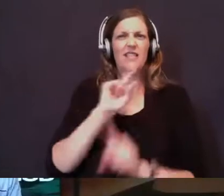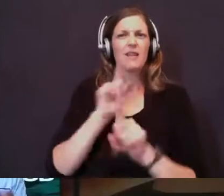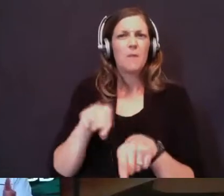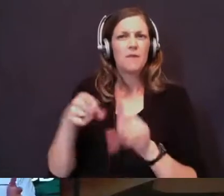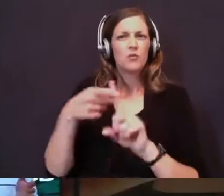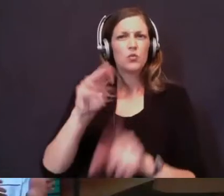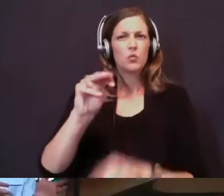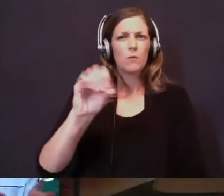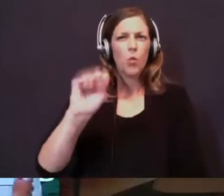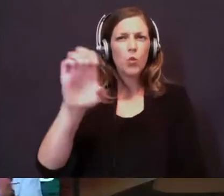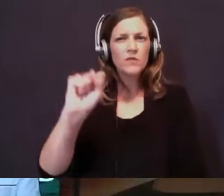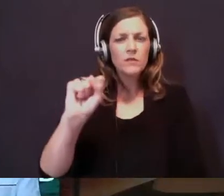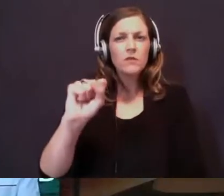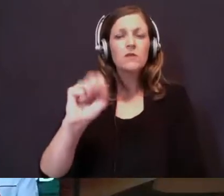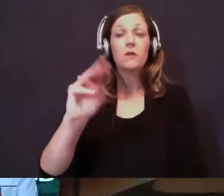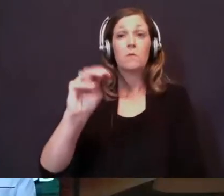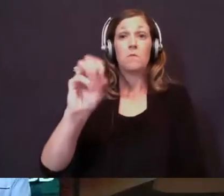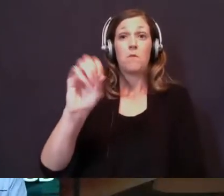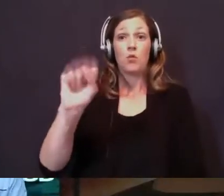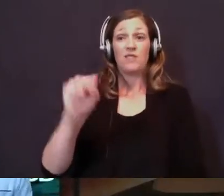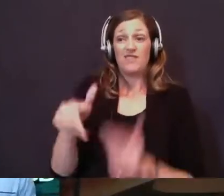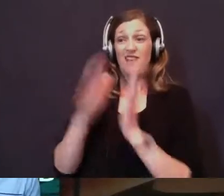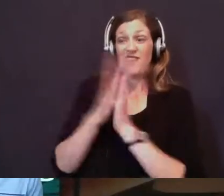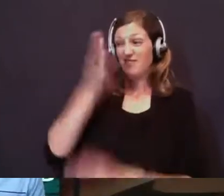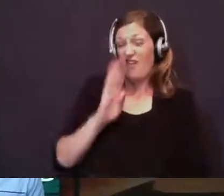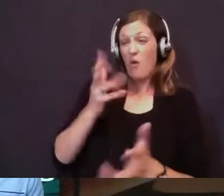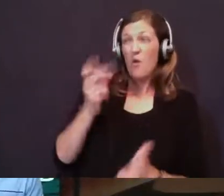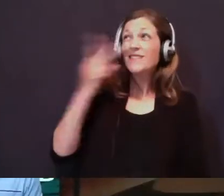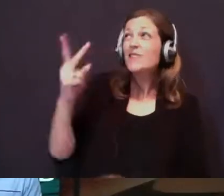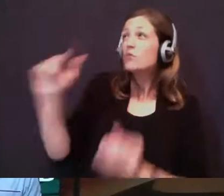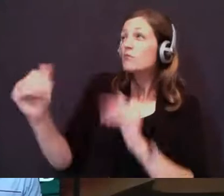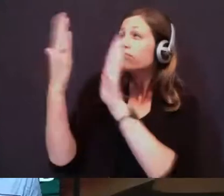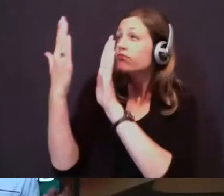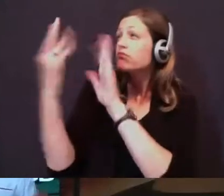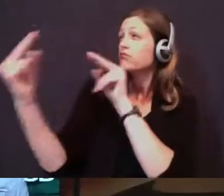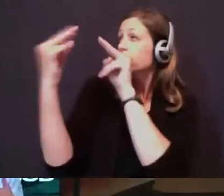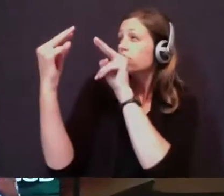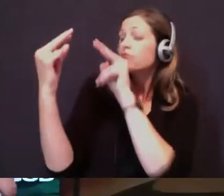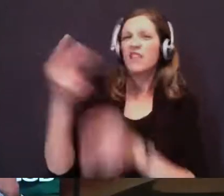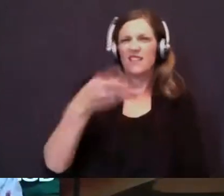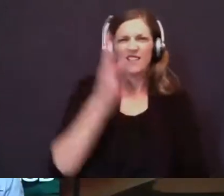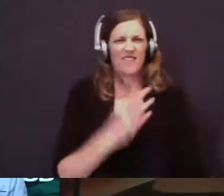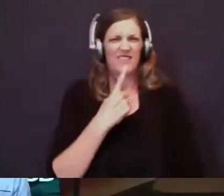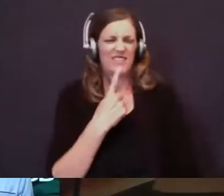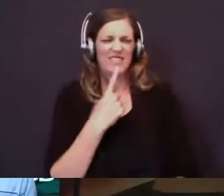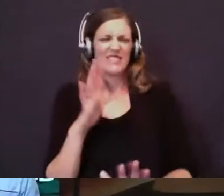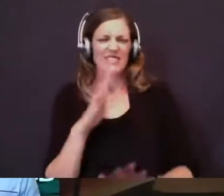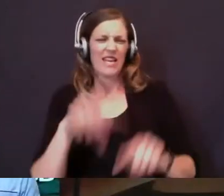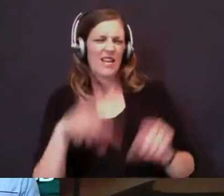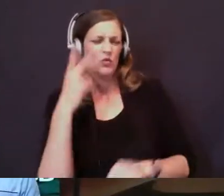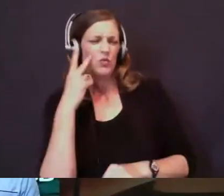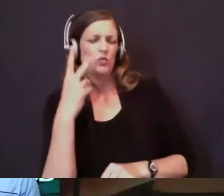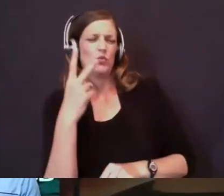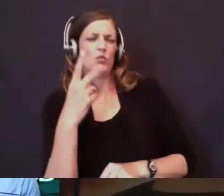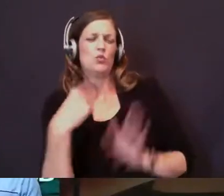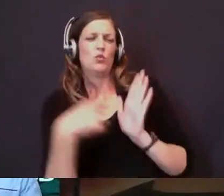And where Moses had asked God, I want to see you face to face. And God says, I can't show you my face because you're going to